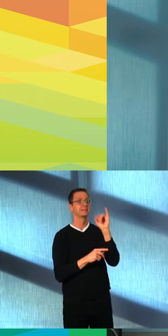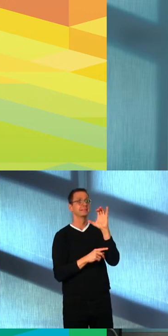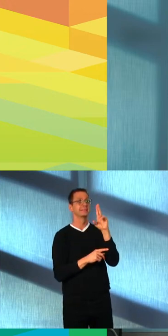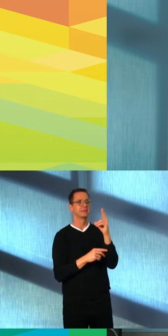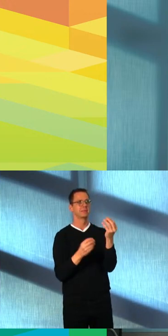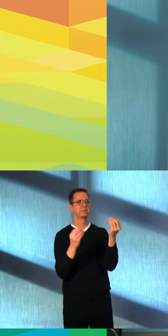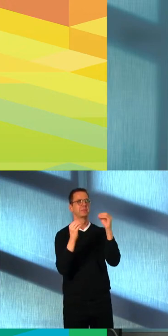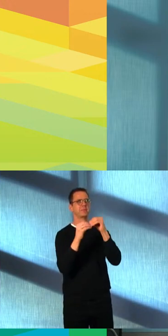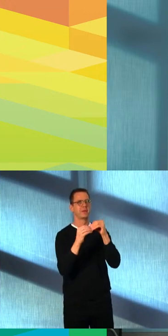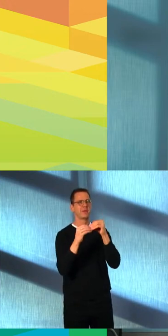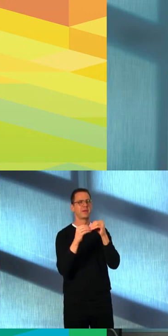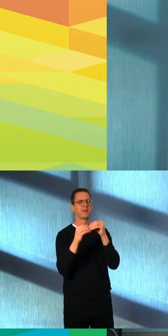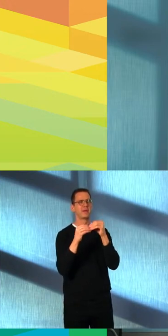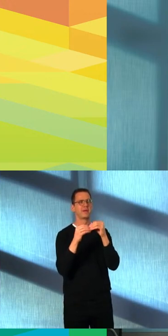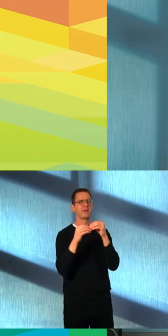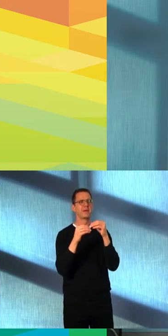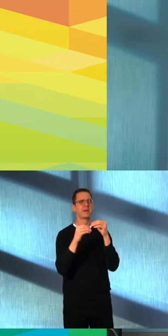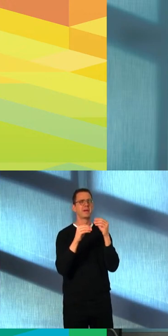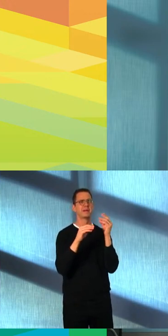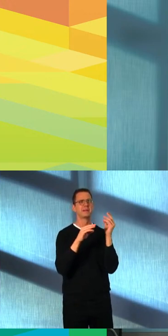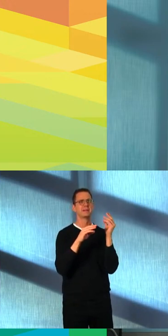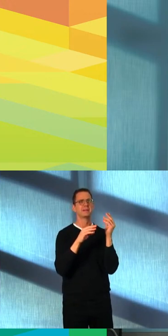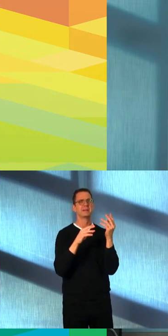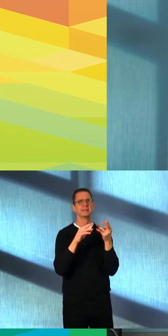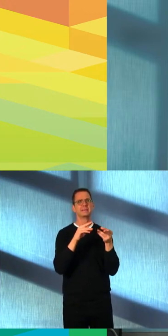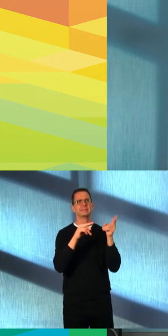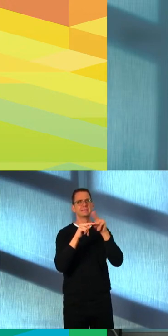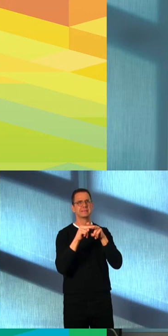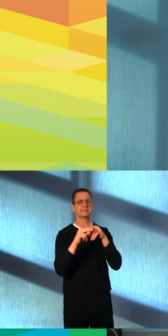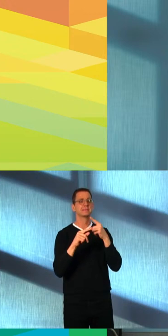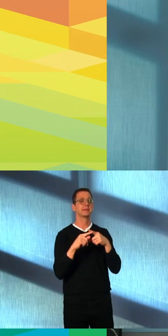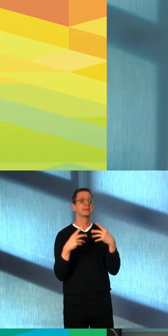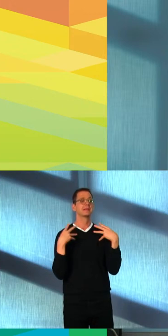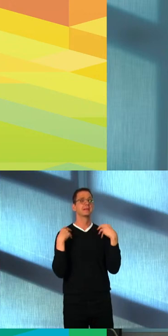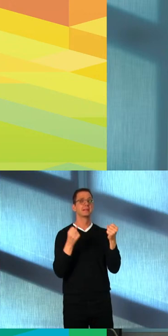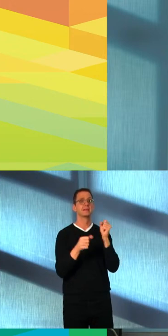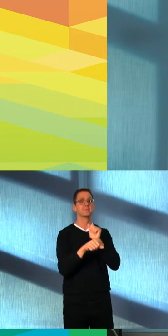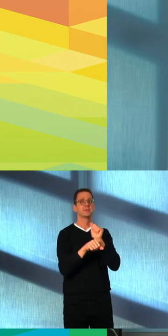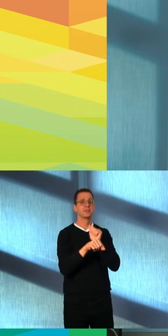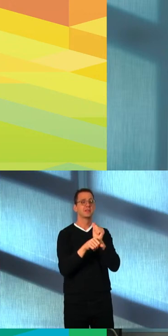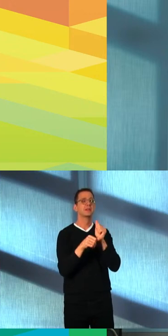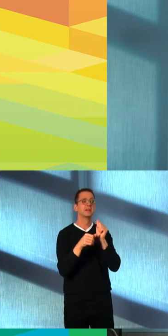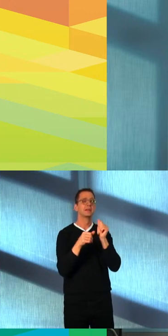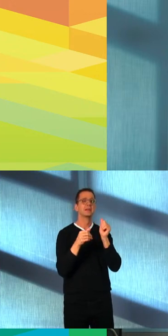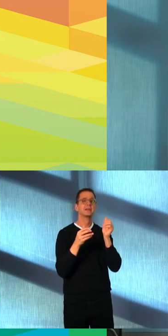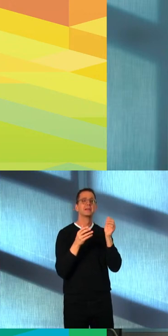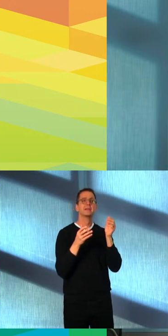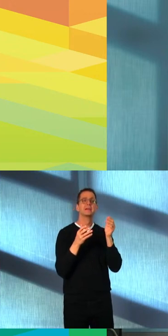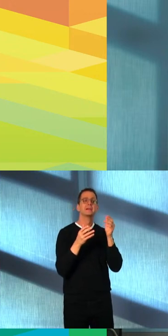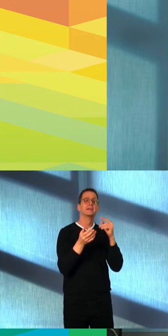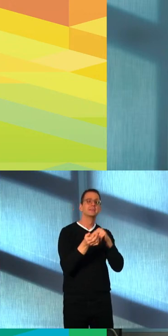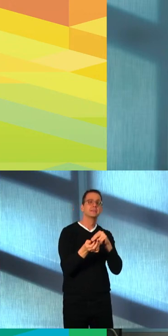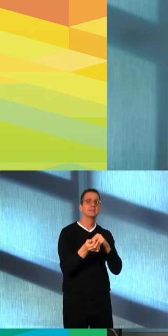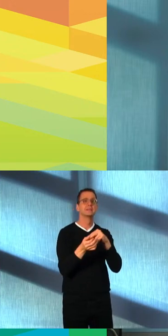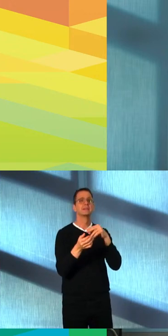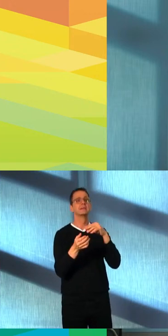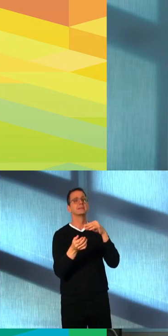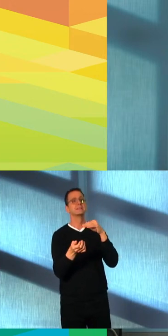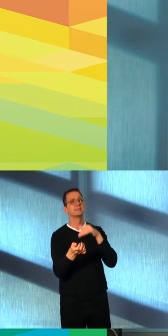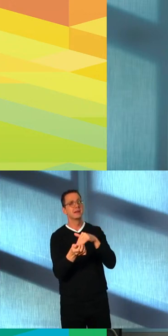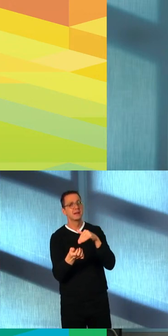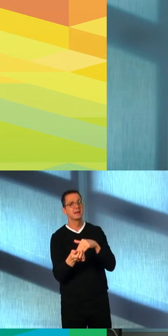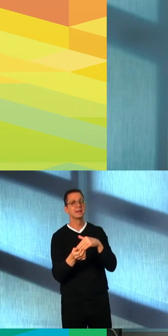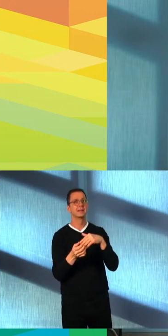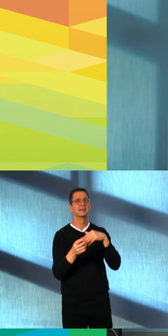to meet our needs. And so it is imperative that we continue to focus our collective efforts on reducing transmission while